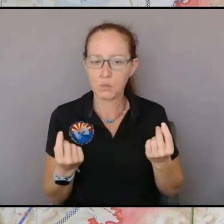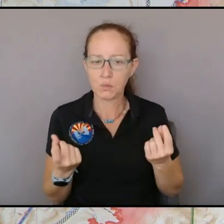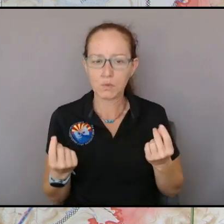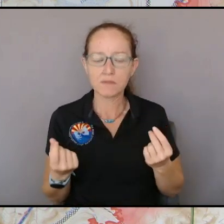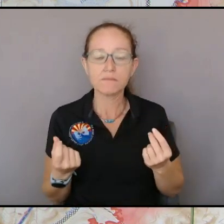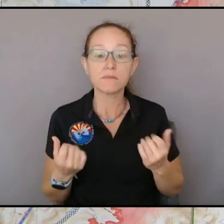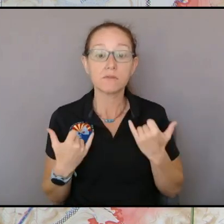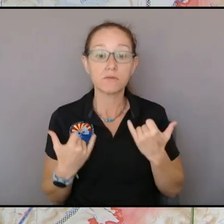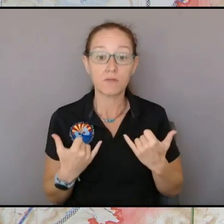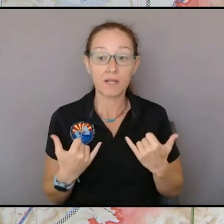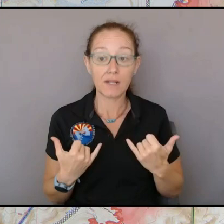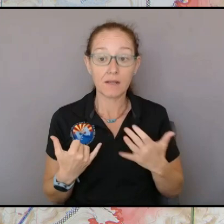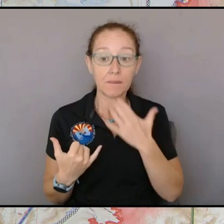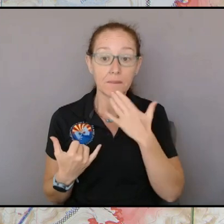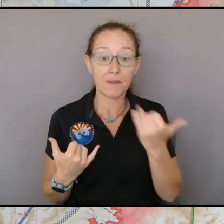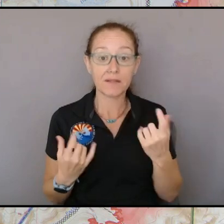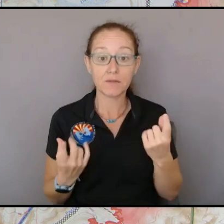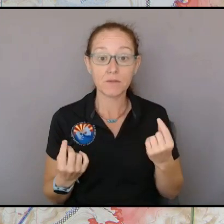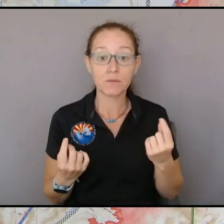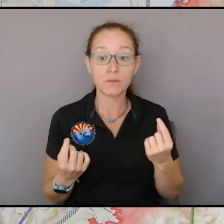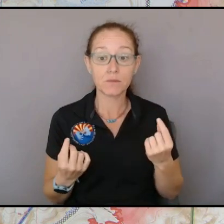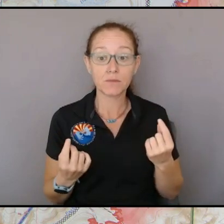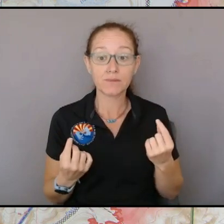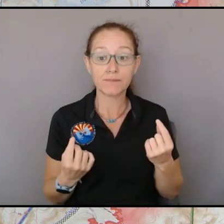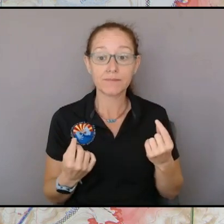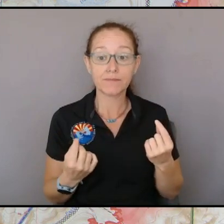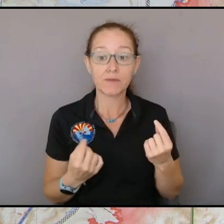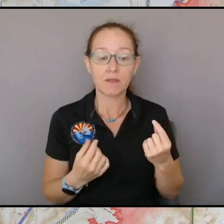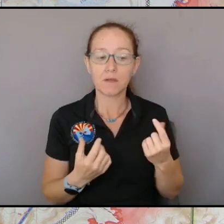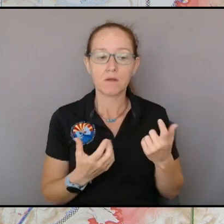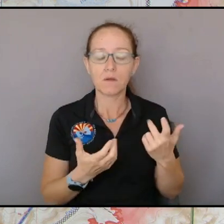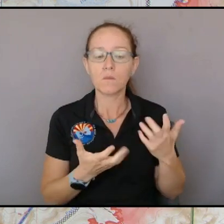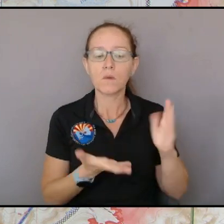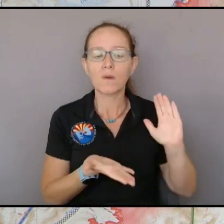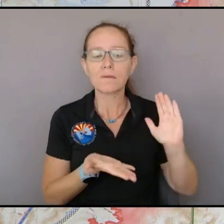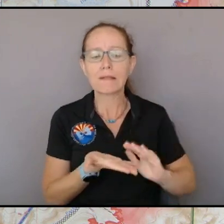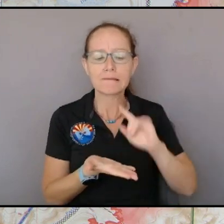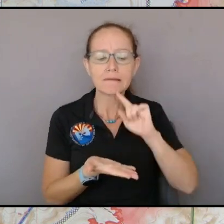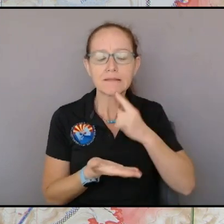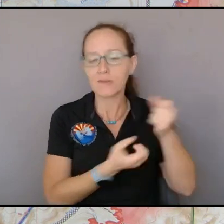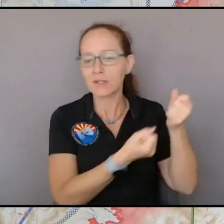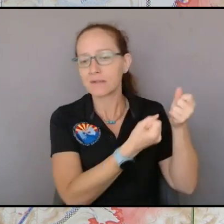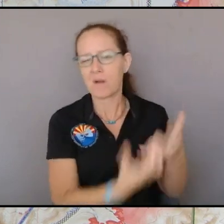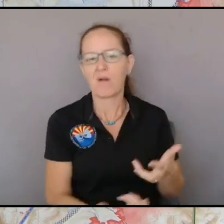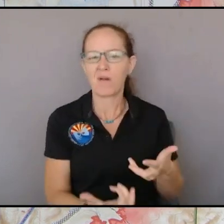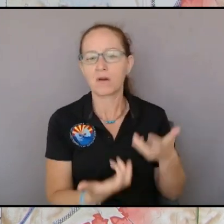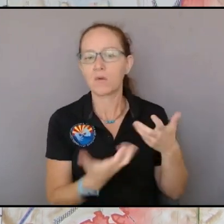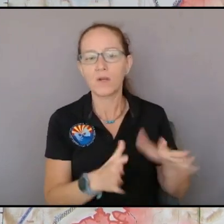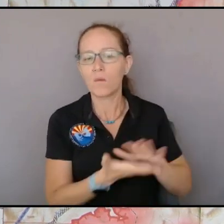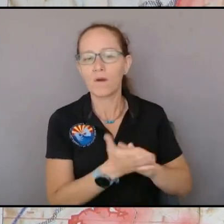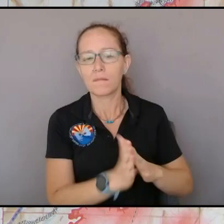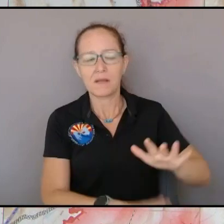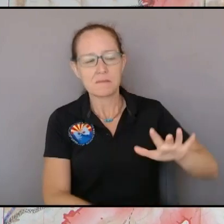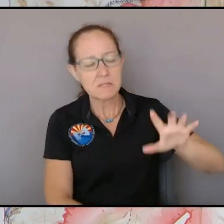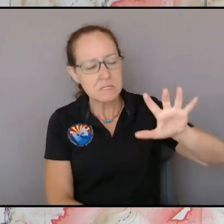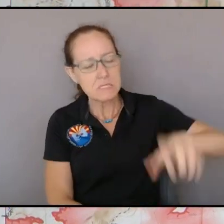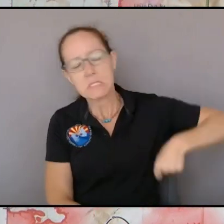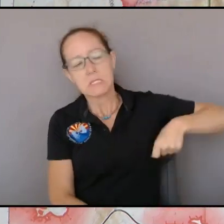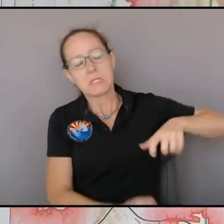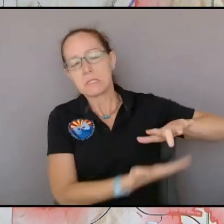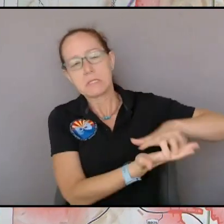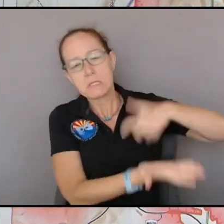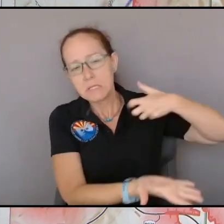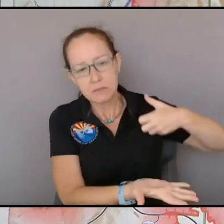best option to reduce the burn severity so to keep it from looking like a bunch of black sticks in here when we're done is to